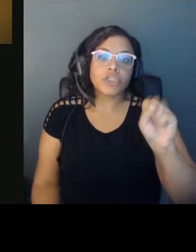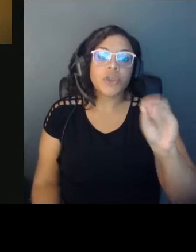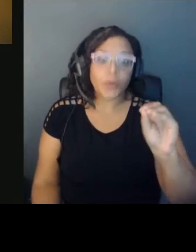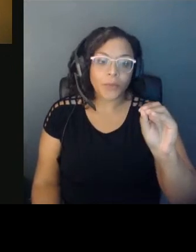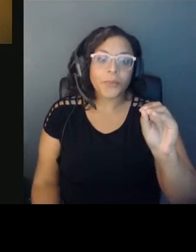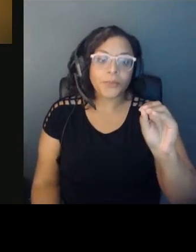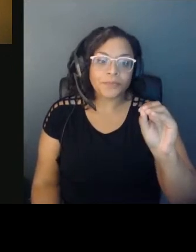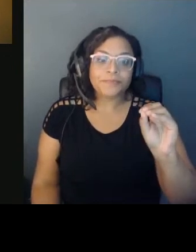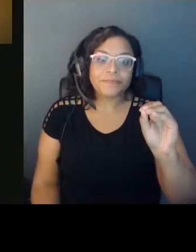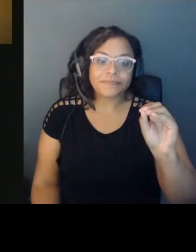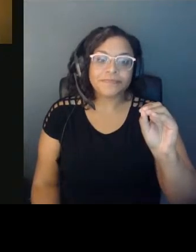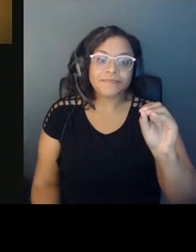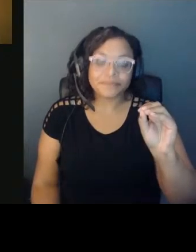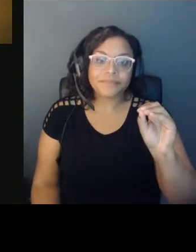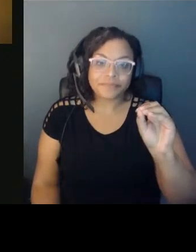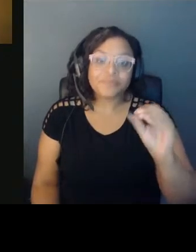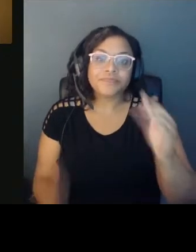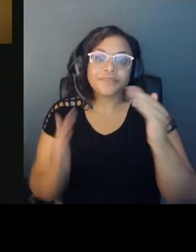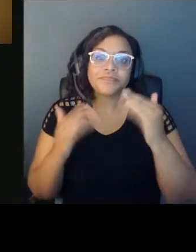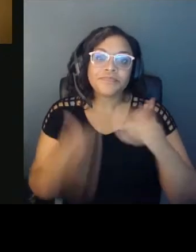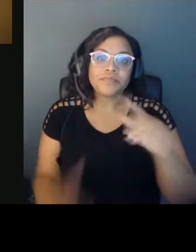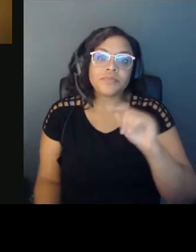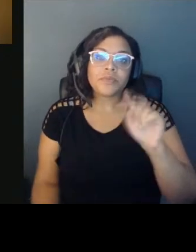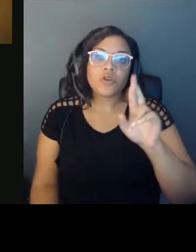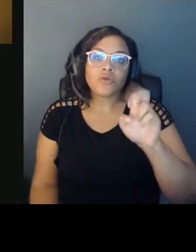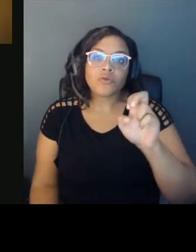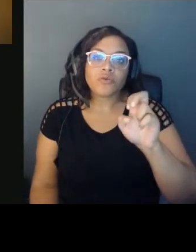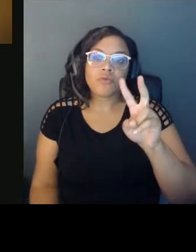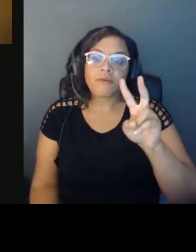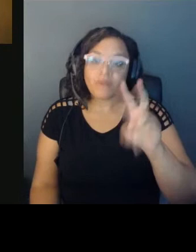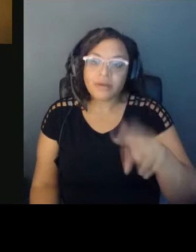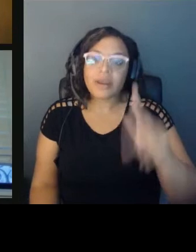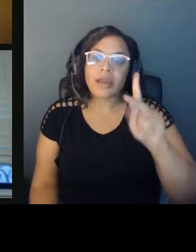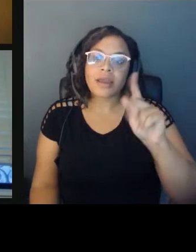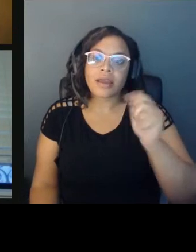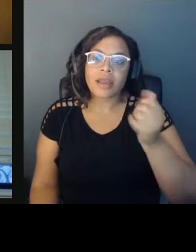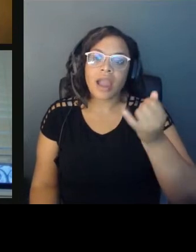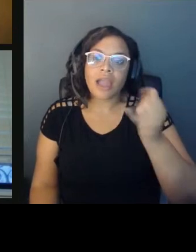the Reverend Kaji Spell Mendoza, senior pastor, the park,